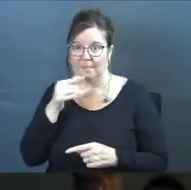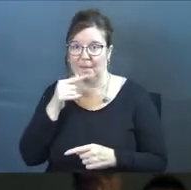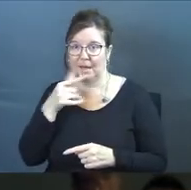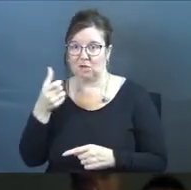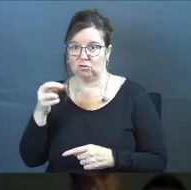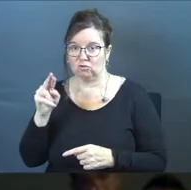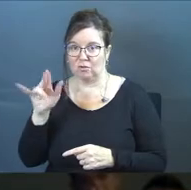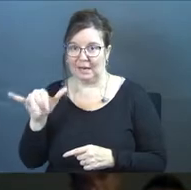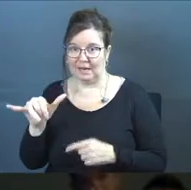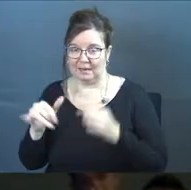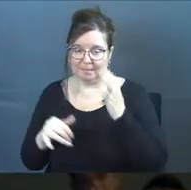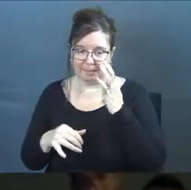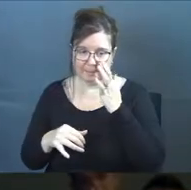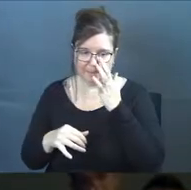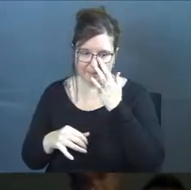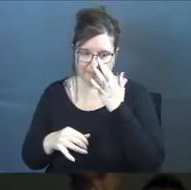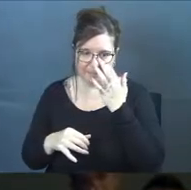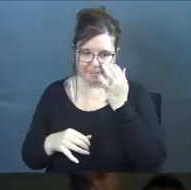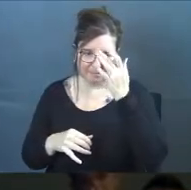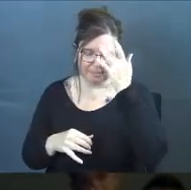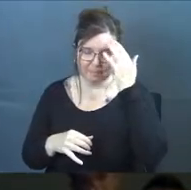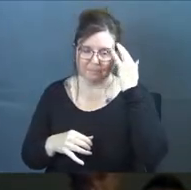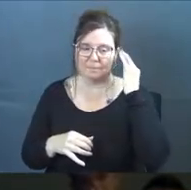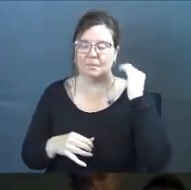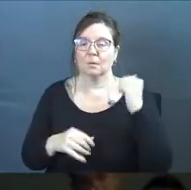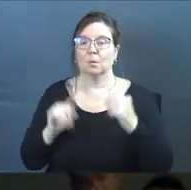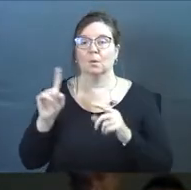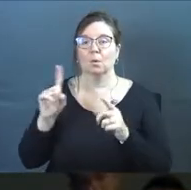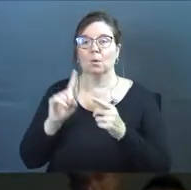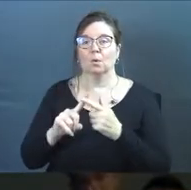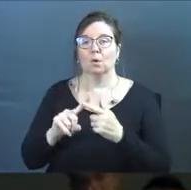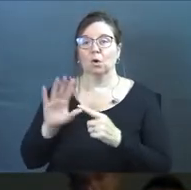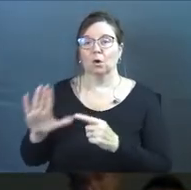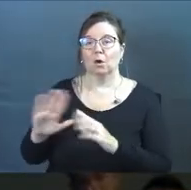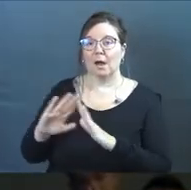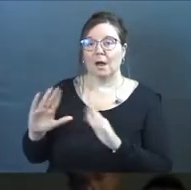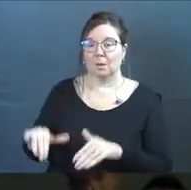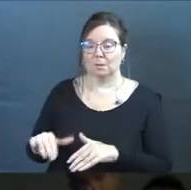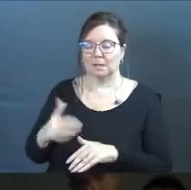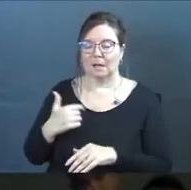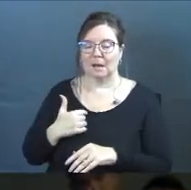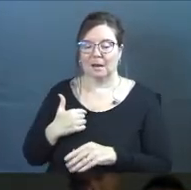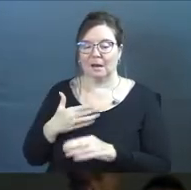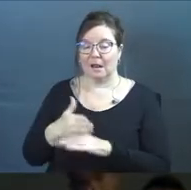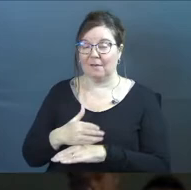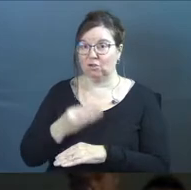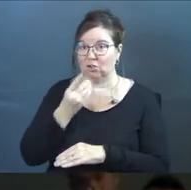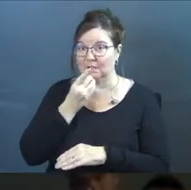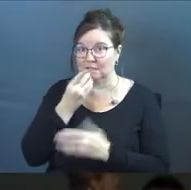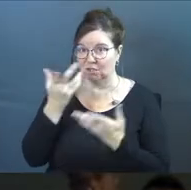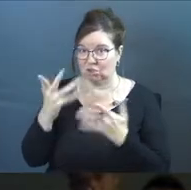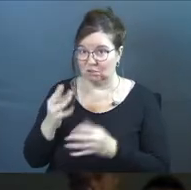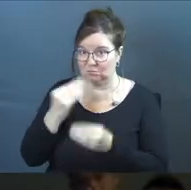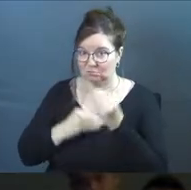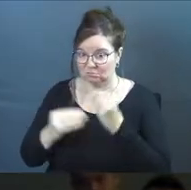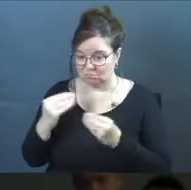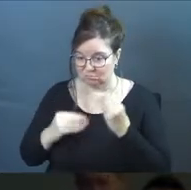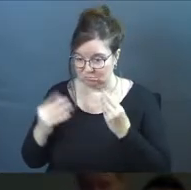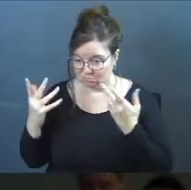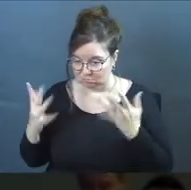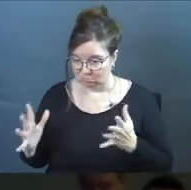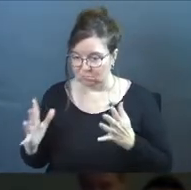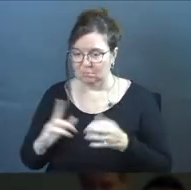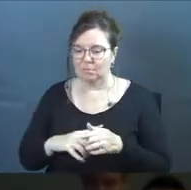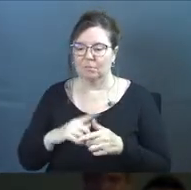my Grammy. That's how she spelled in my phone. But we would go to her house and after dinner, we all eat together.